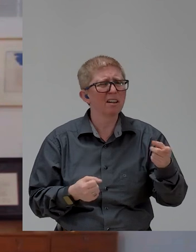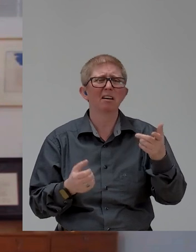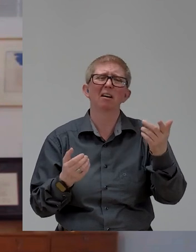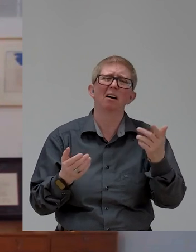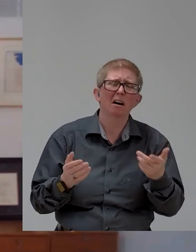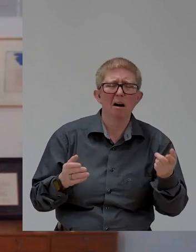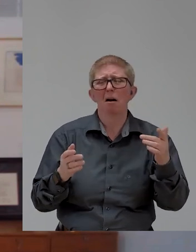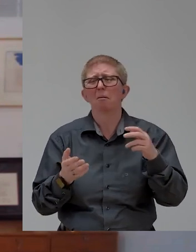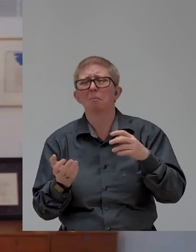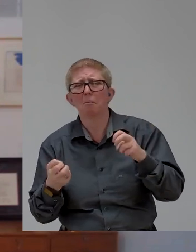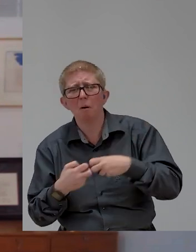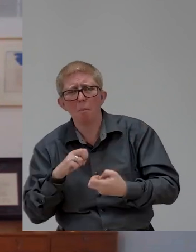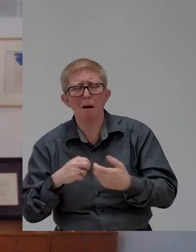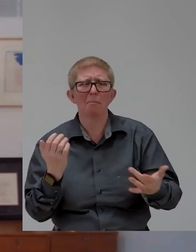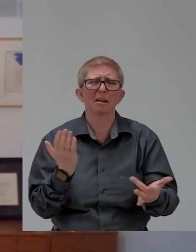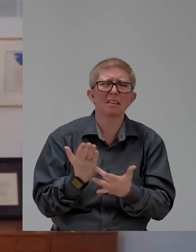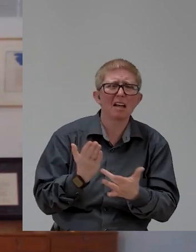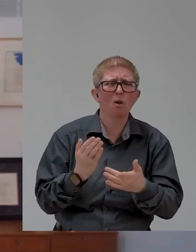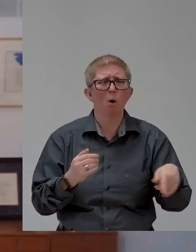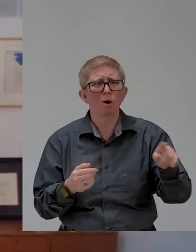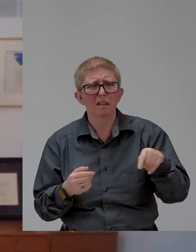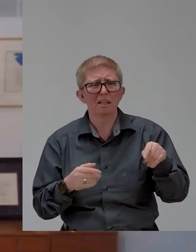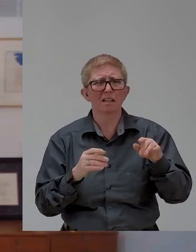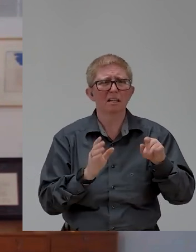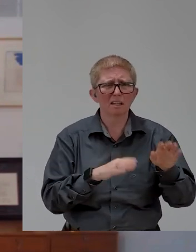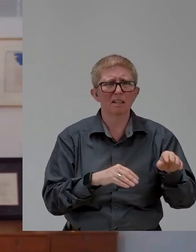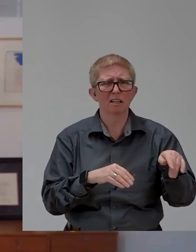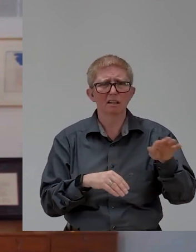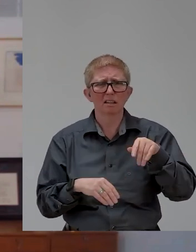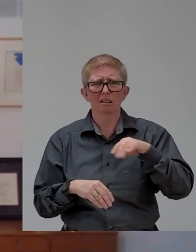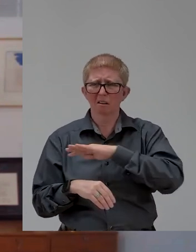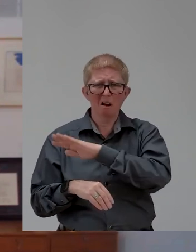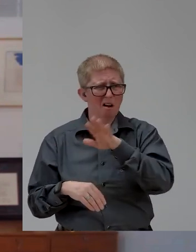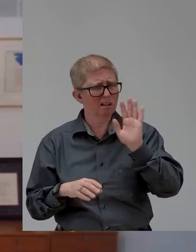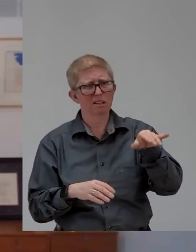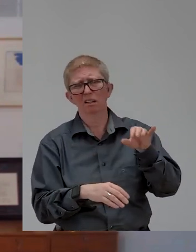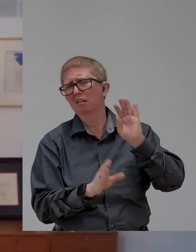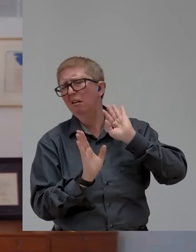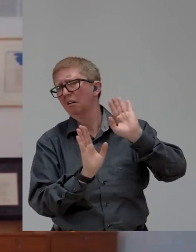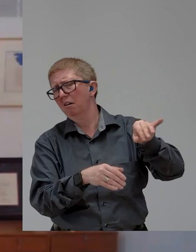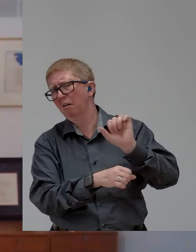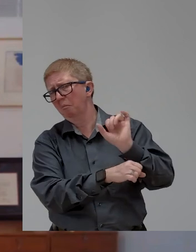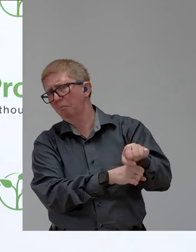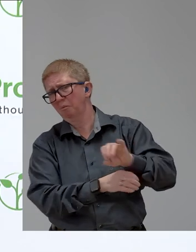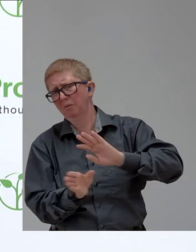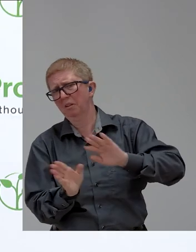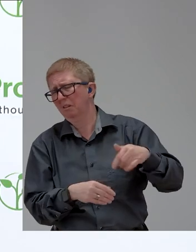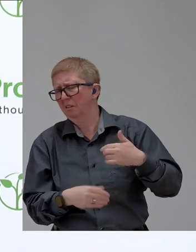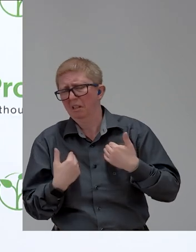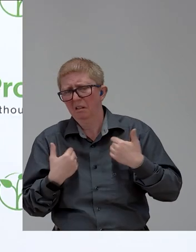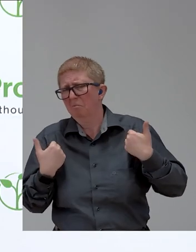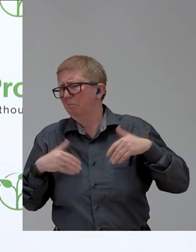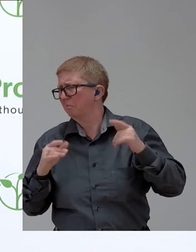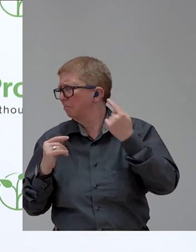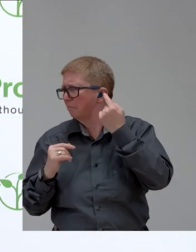to and we don't listen to the accessibility, we bypass the security, we're just ignoring everyone to procure what we want. Professor Lazar, thank you so much.